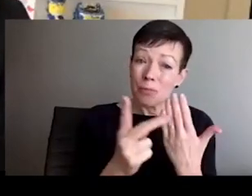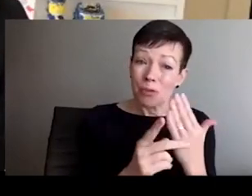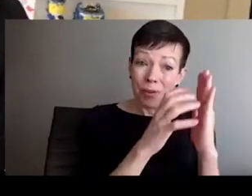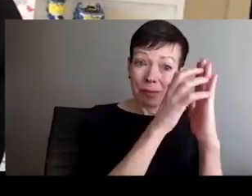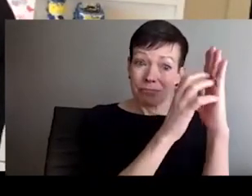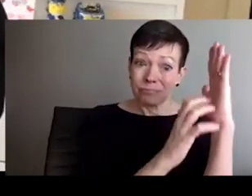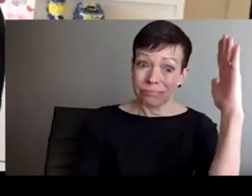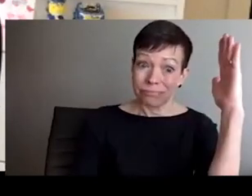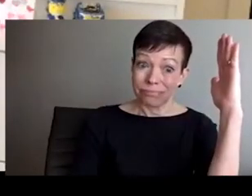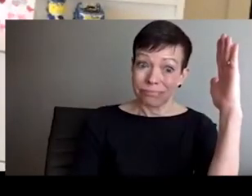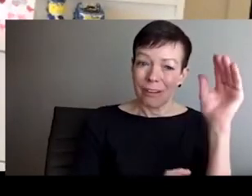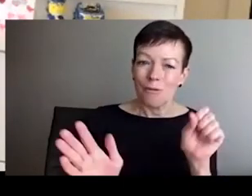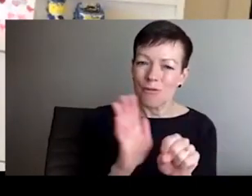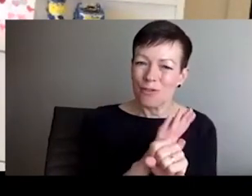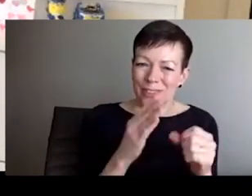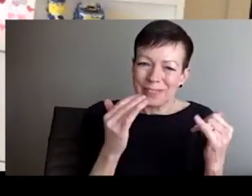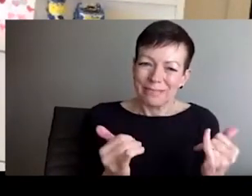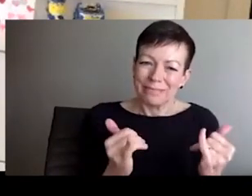I'm happy to answer any questions.